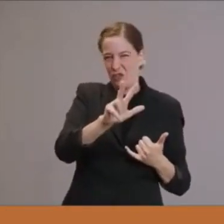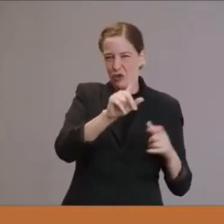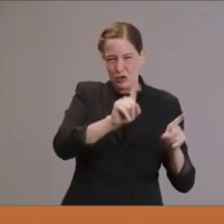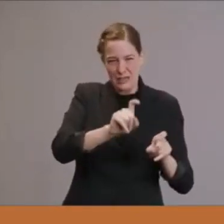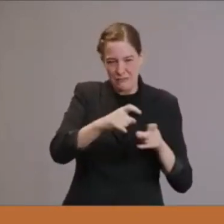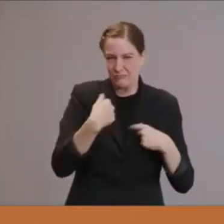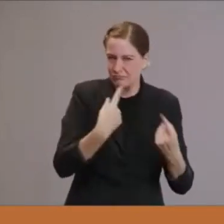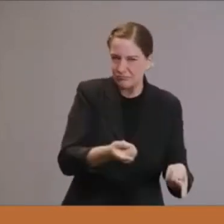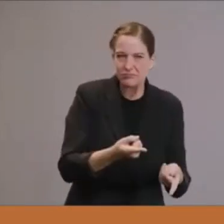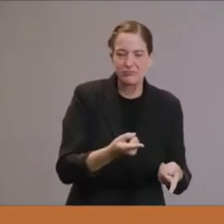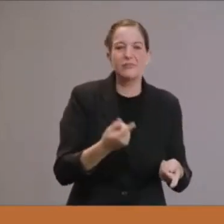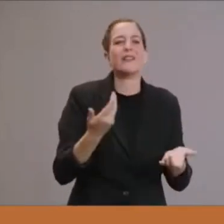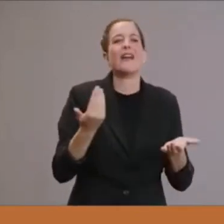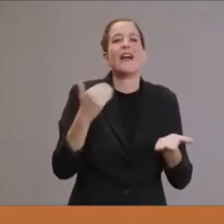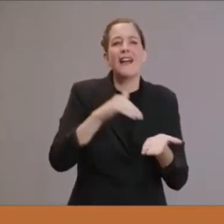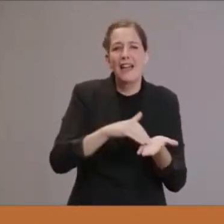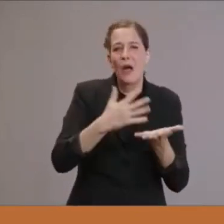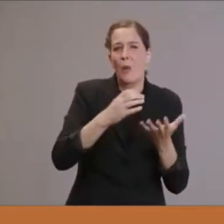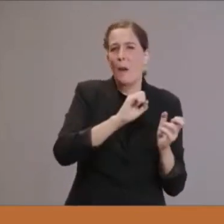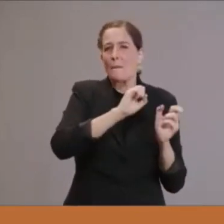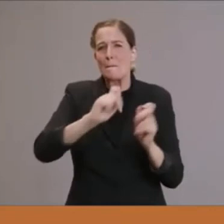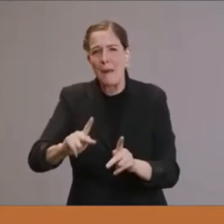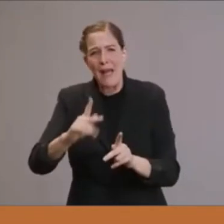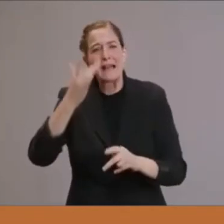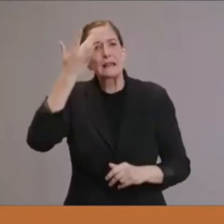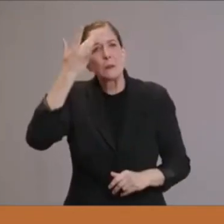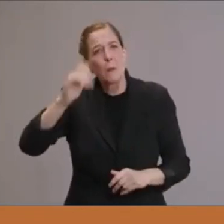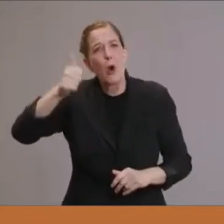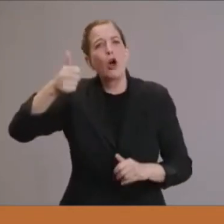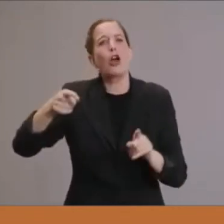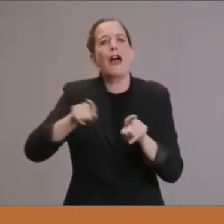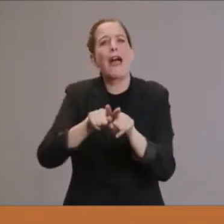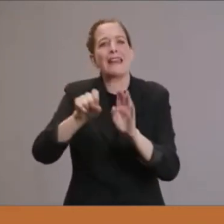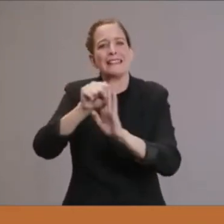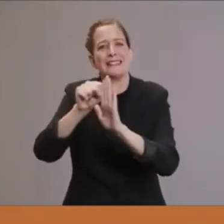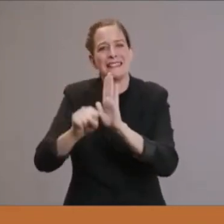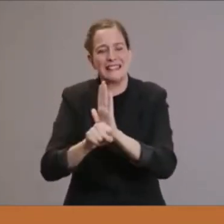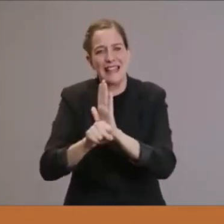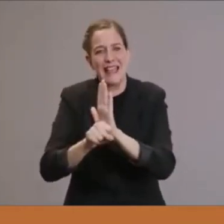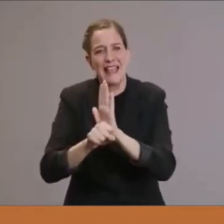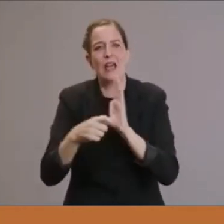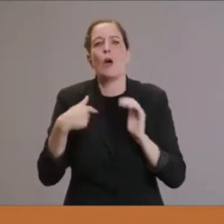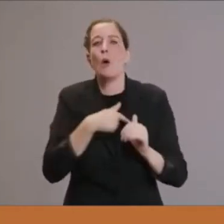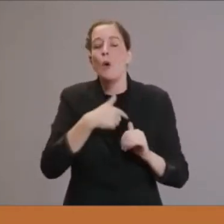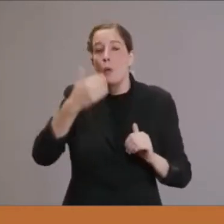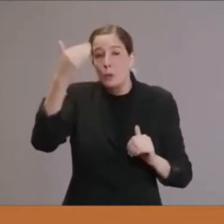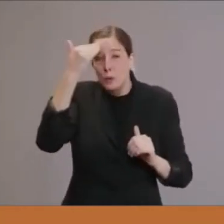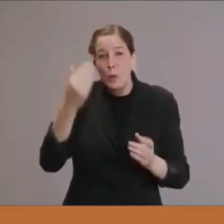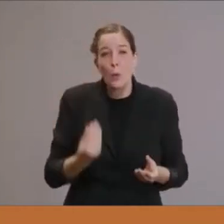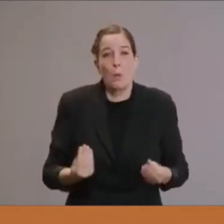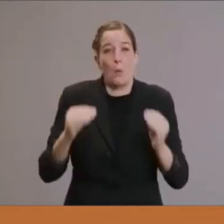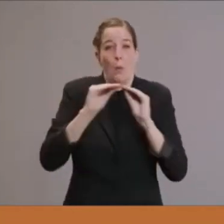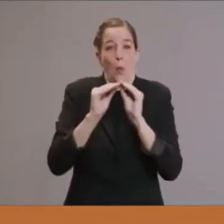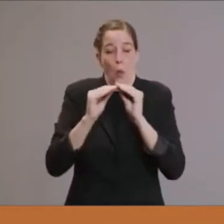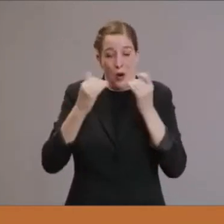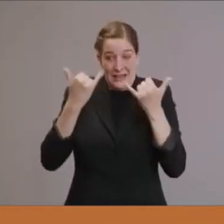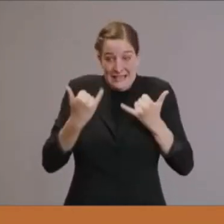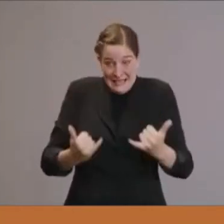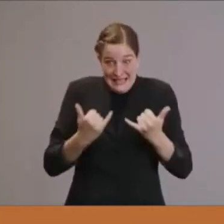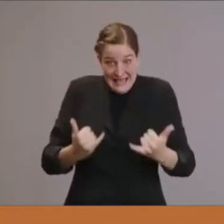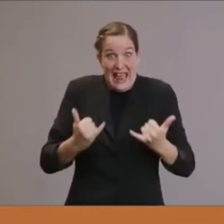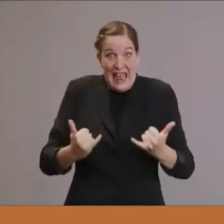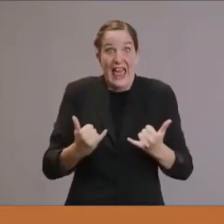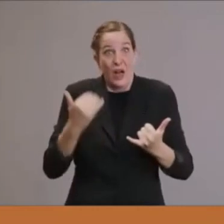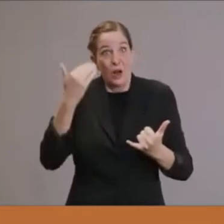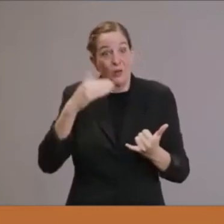as a state. We know so much more about COVID-19 today than we did